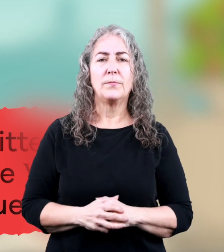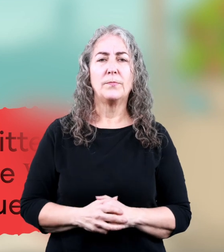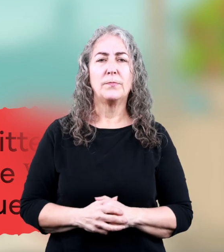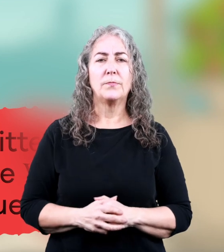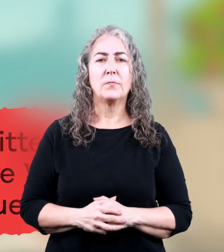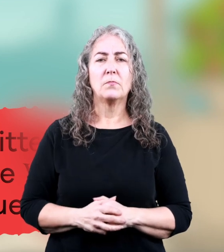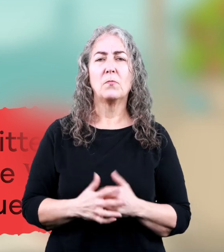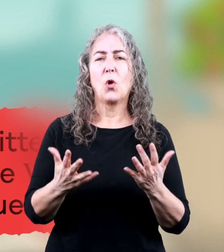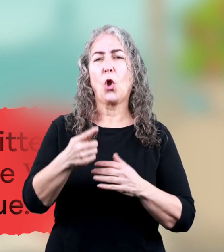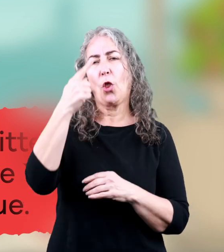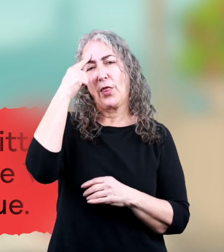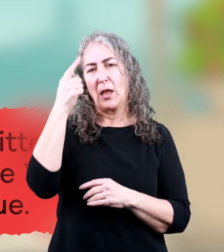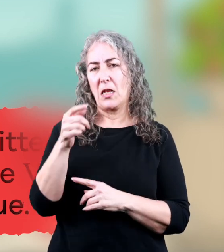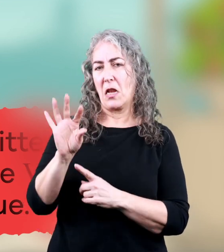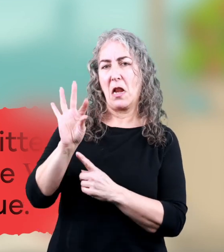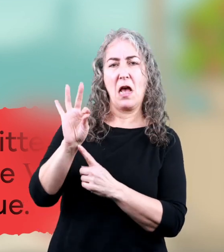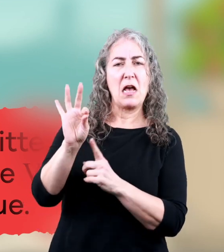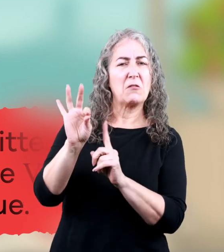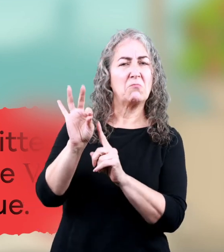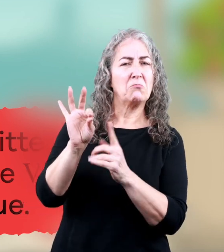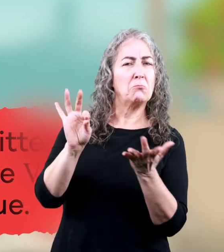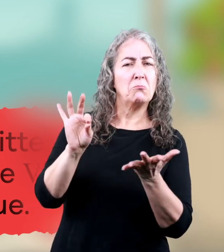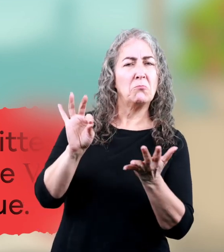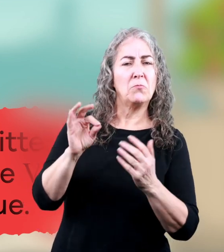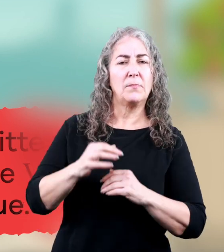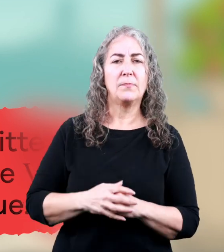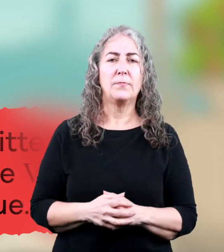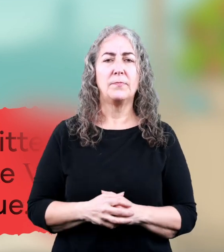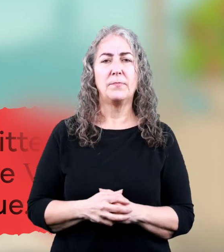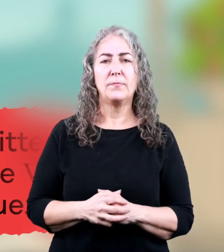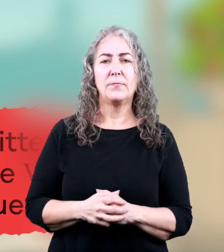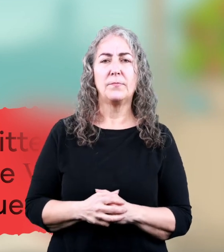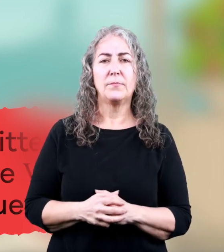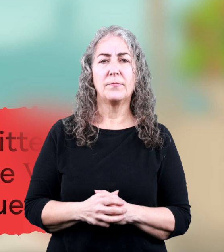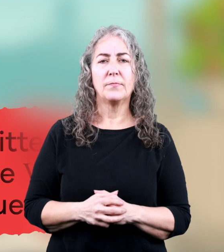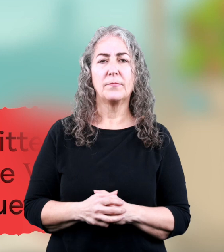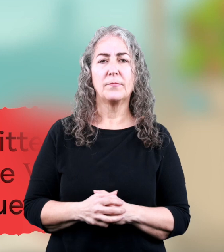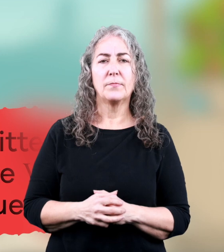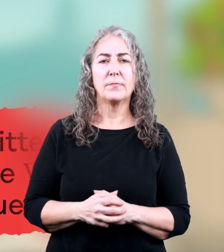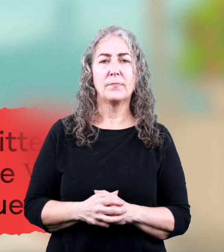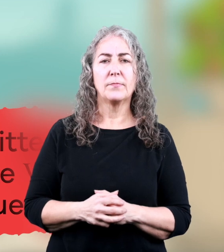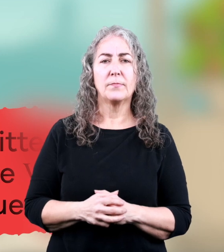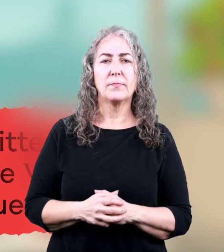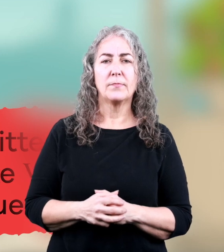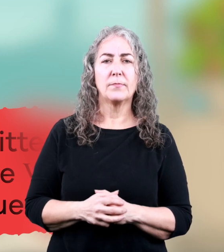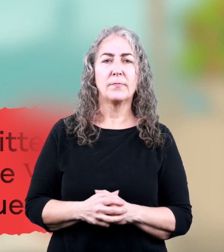own. What do you think the numeral for the number nine would be?